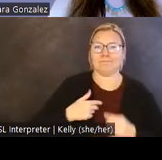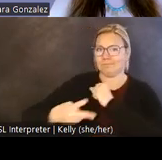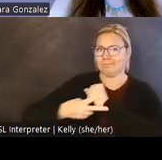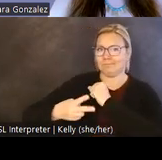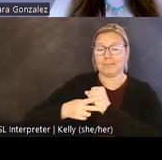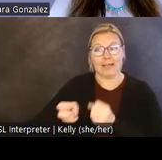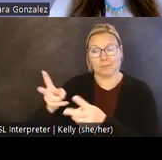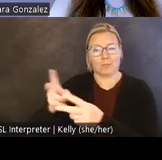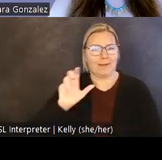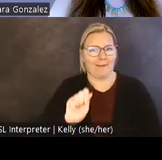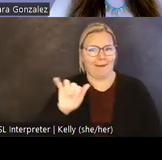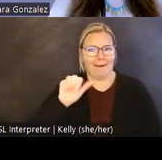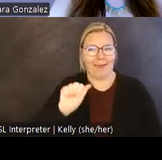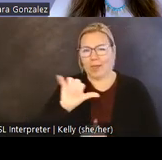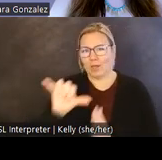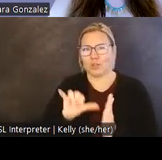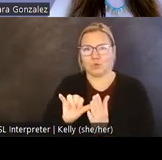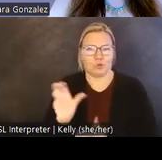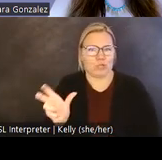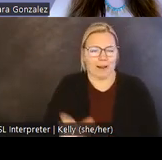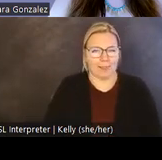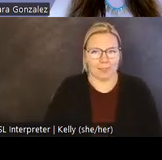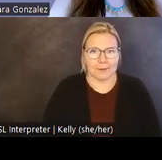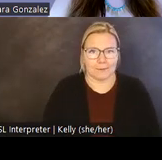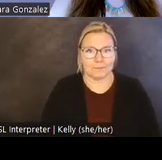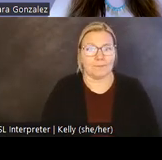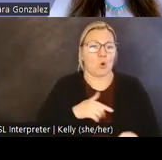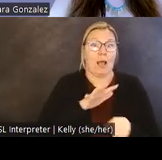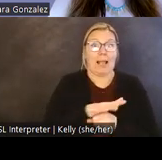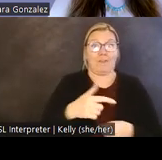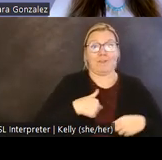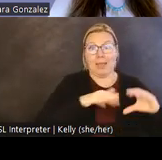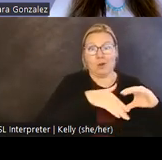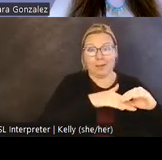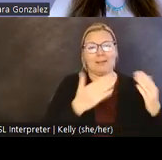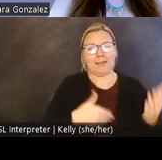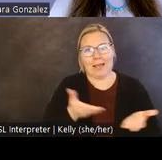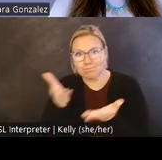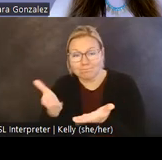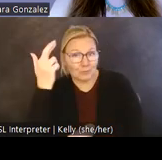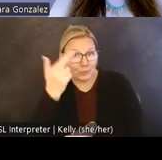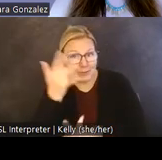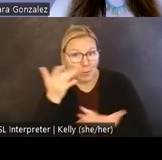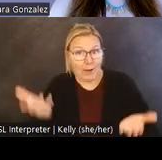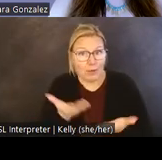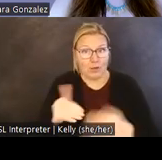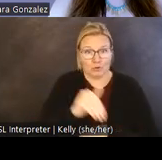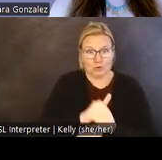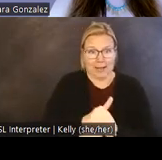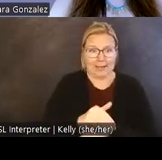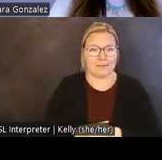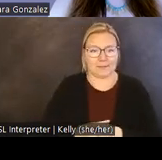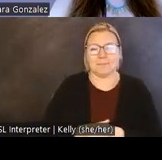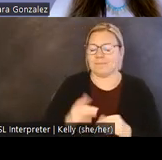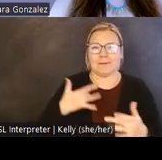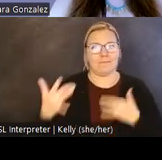on the AIA YouTube channel. But enough of me rambling. Now on to the reason why you are all tuning in. I am